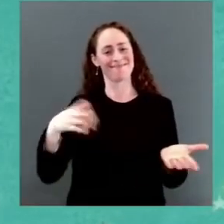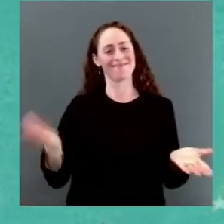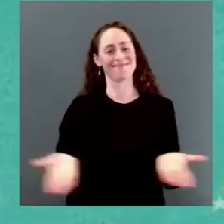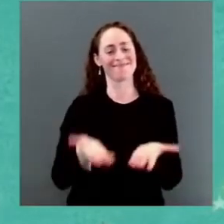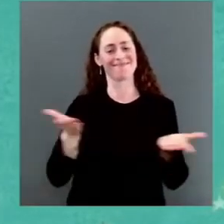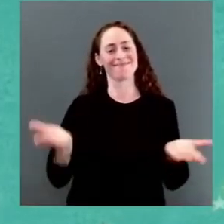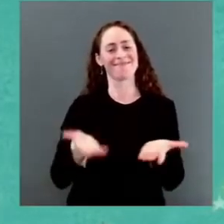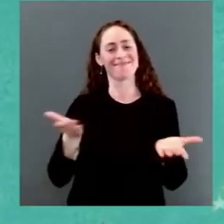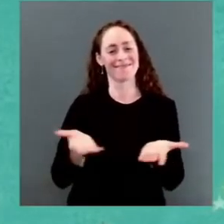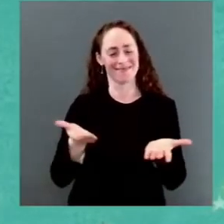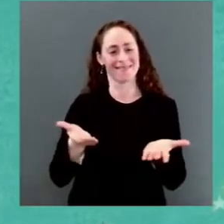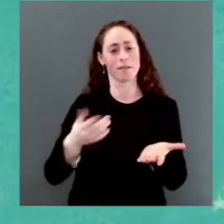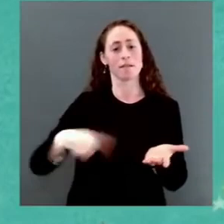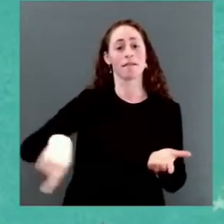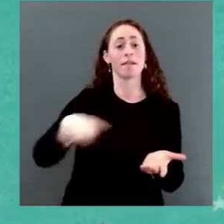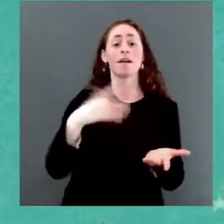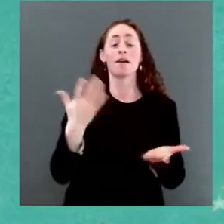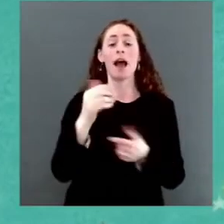the National Christmas Tree.